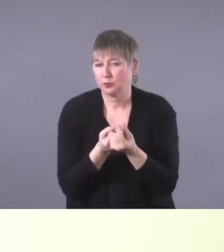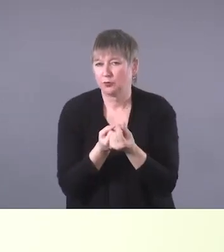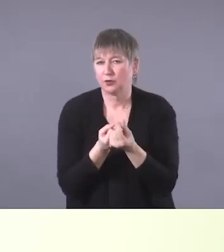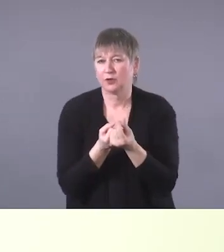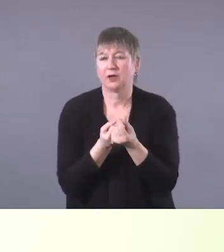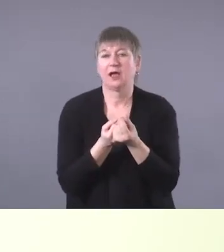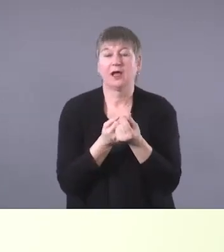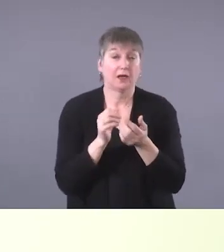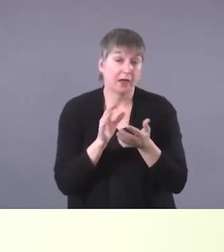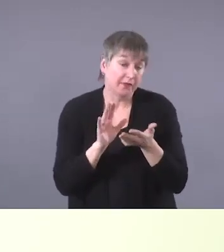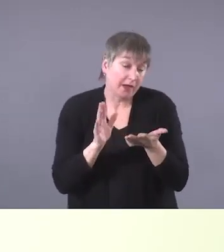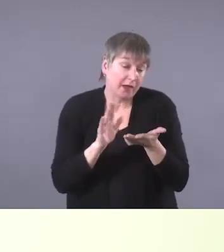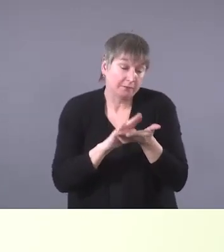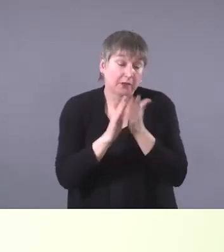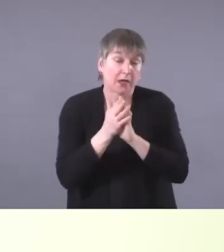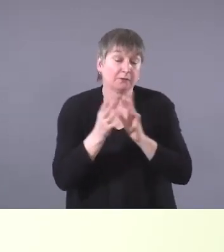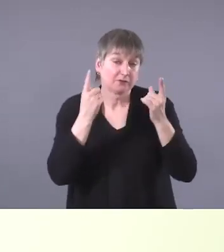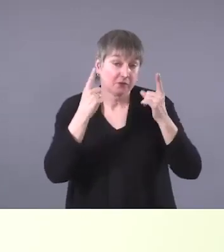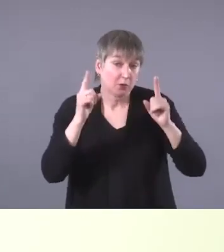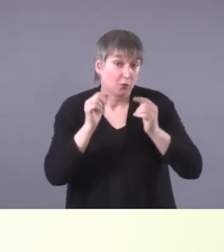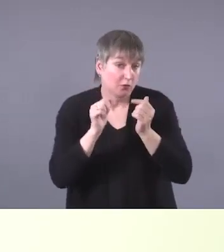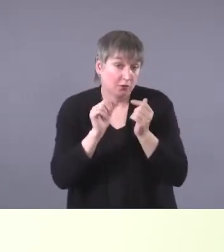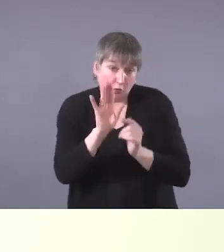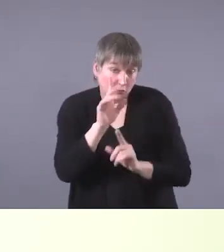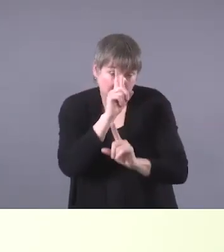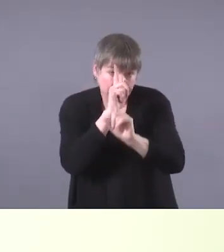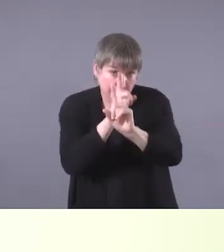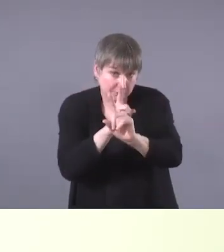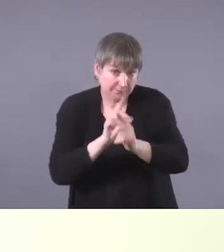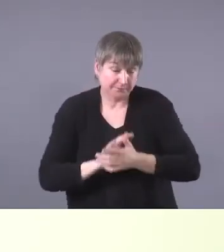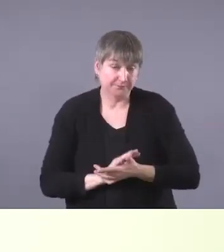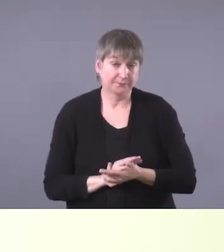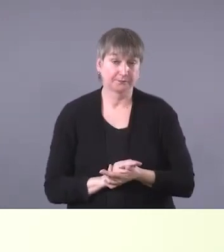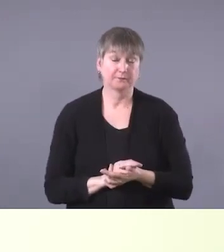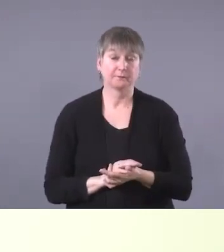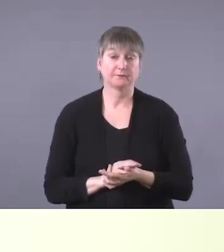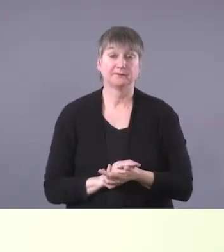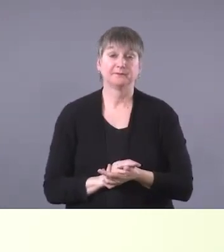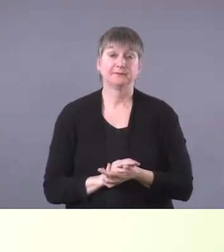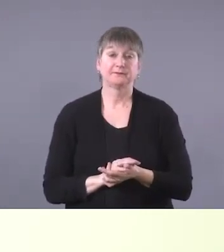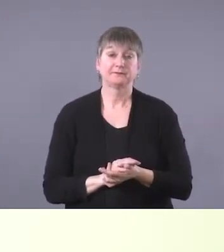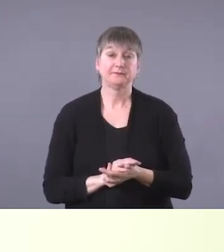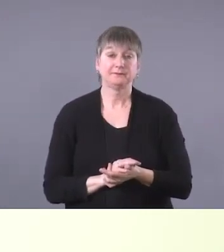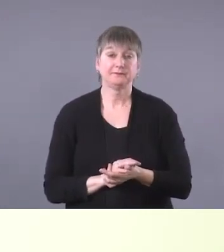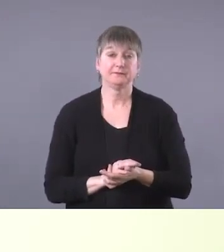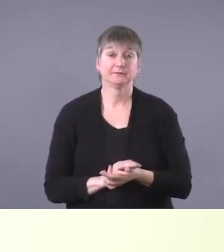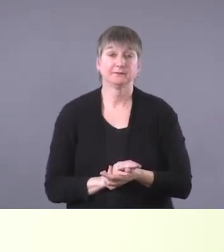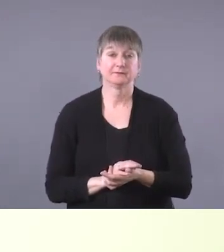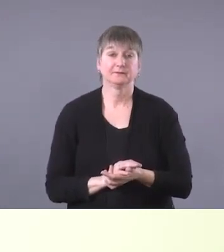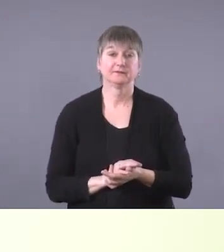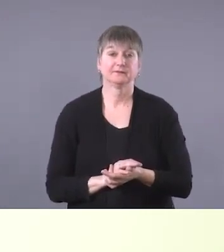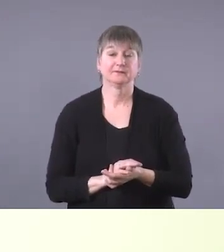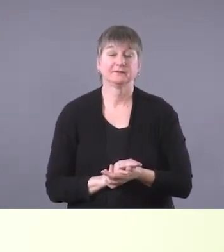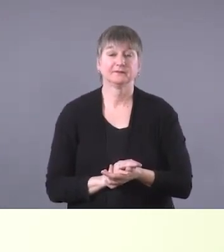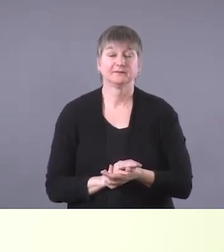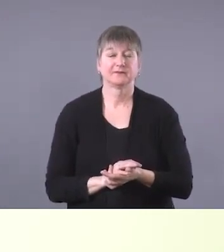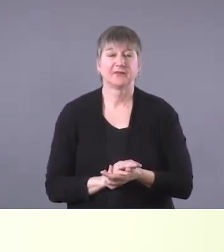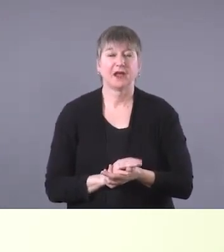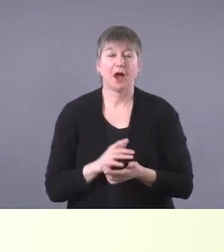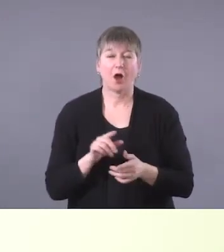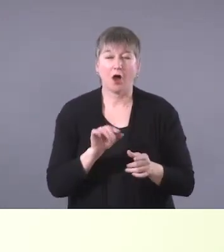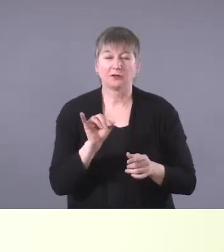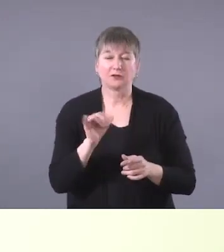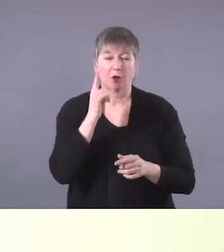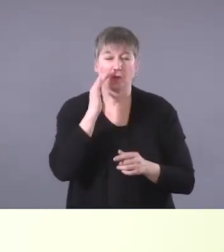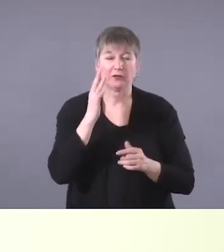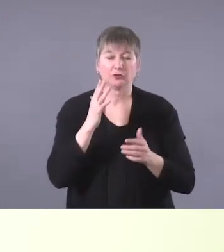successful with, uh, what you're trying to do. Um, I also wanted to note the importance of protocol